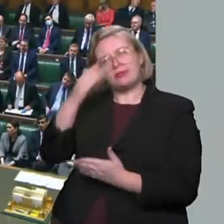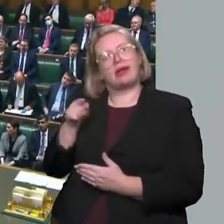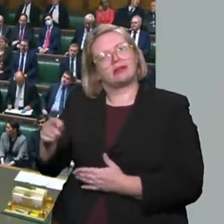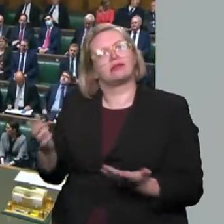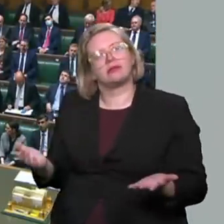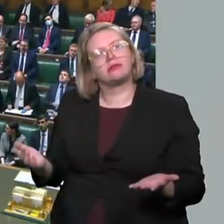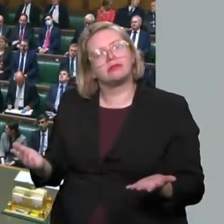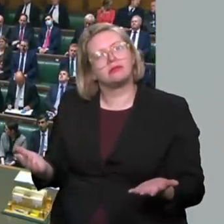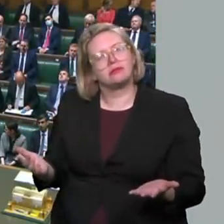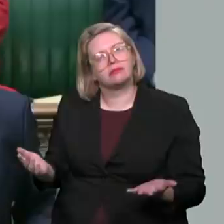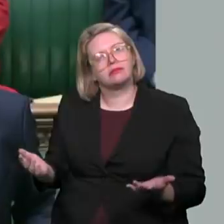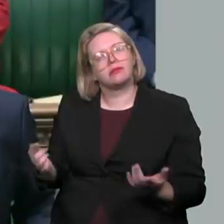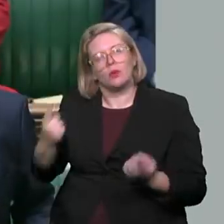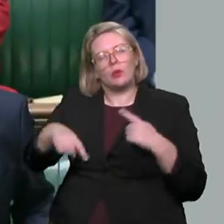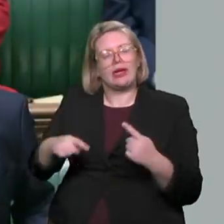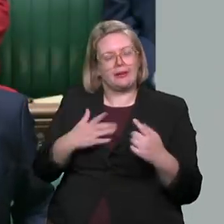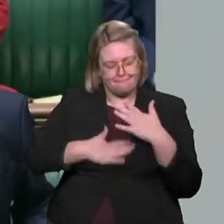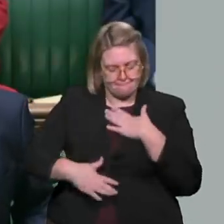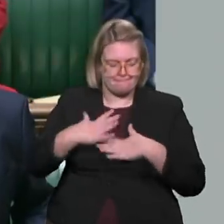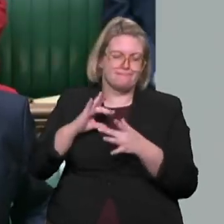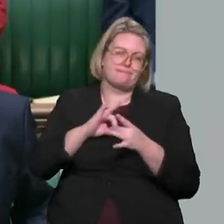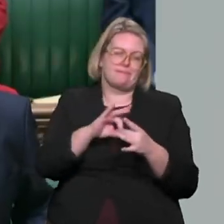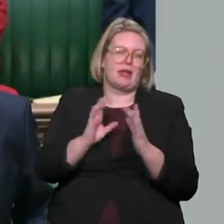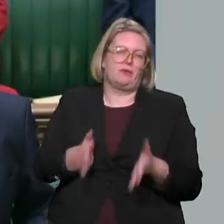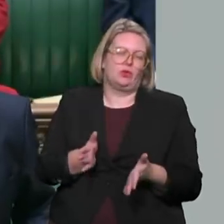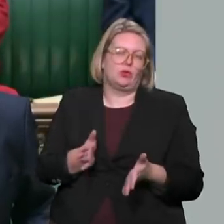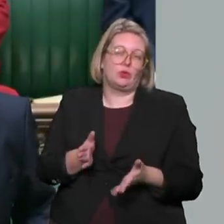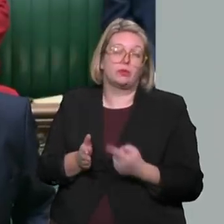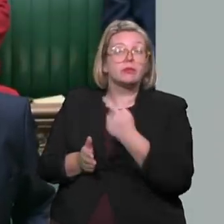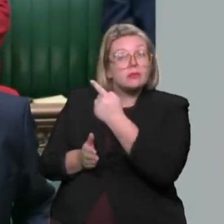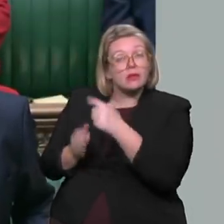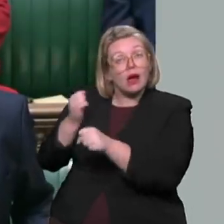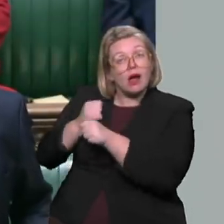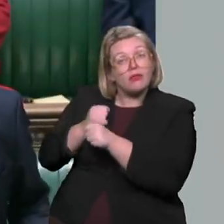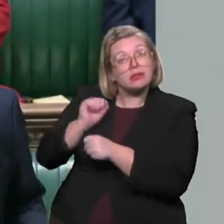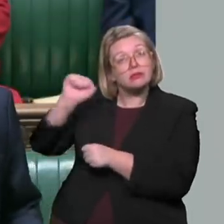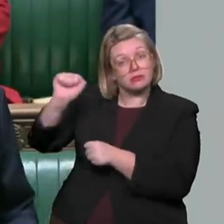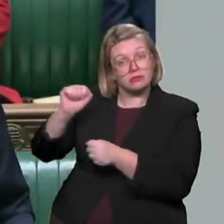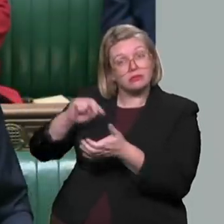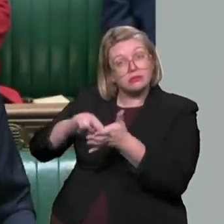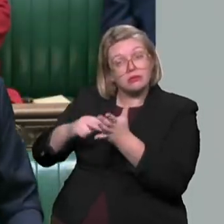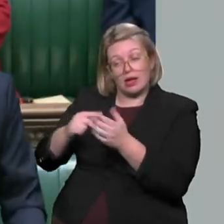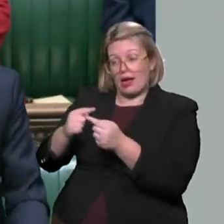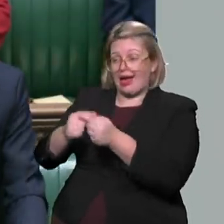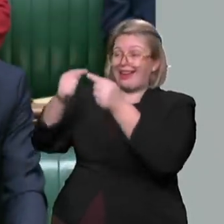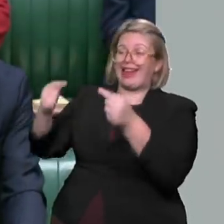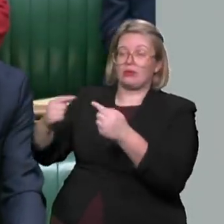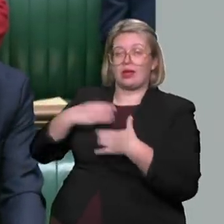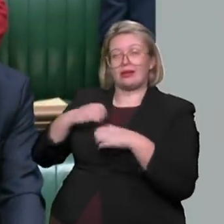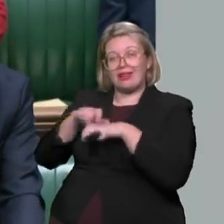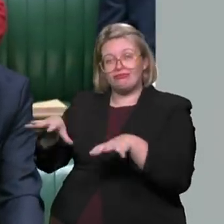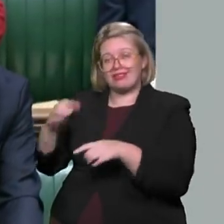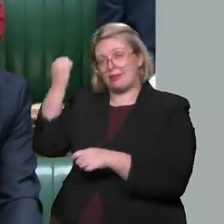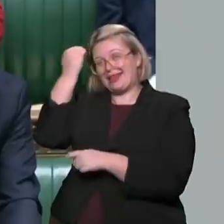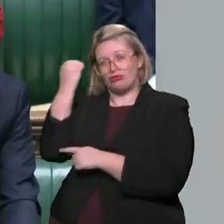clearly problems with the Government's counter-extremism strategy. Internet users are increasingly likely